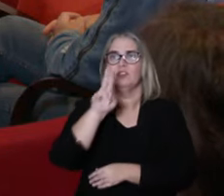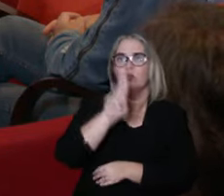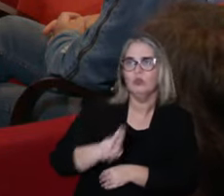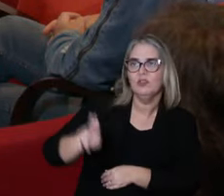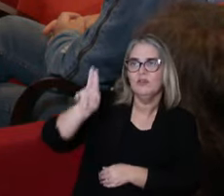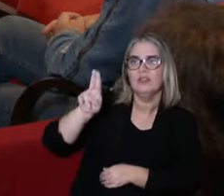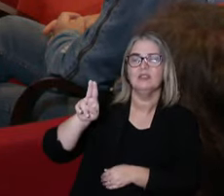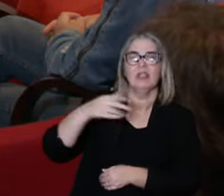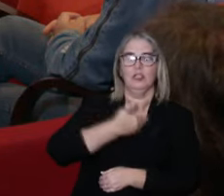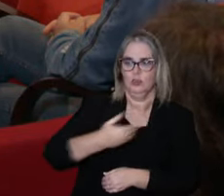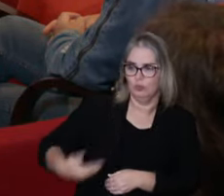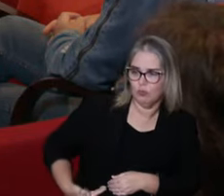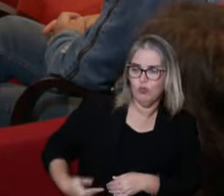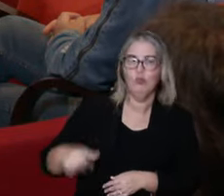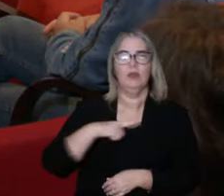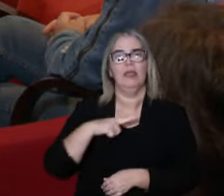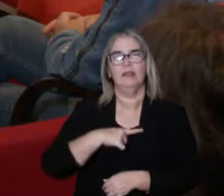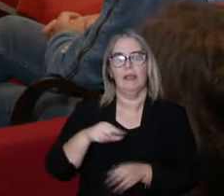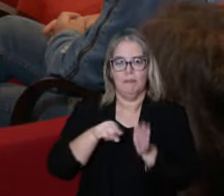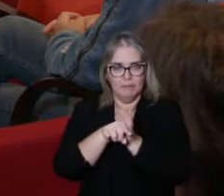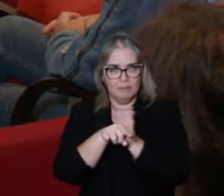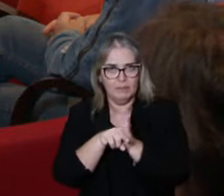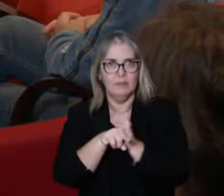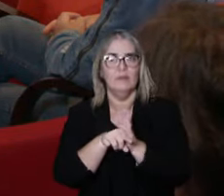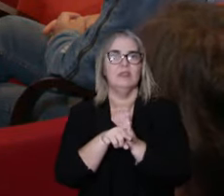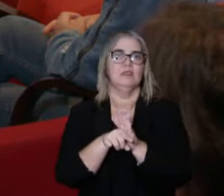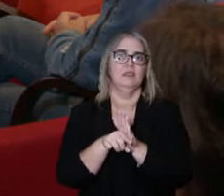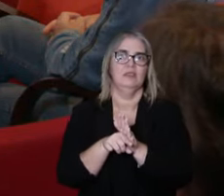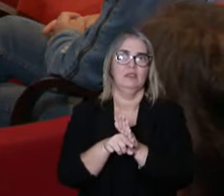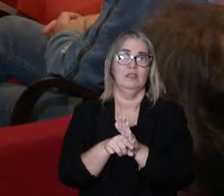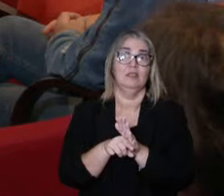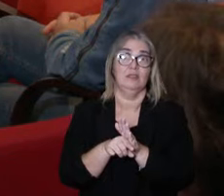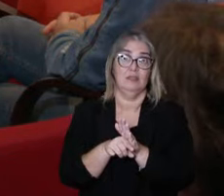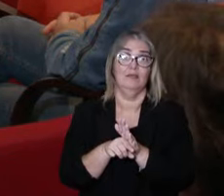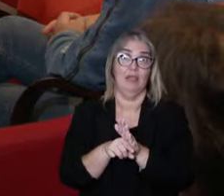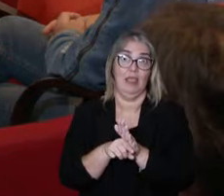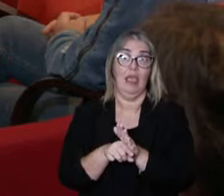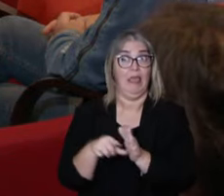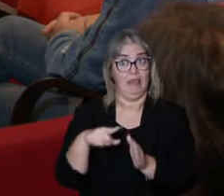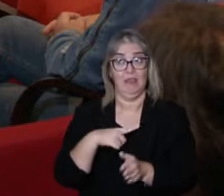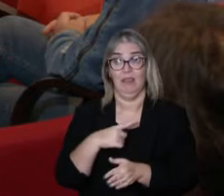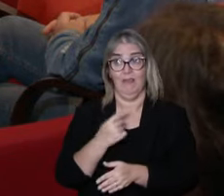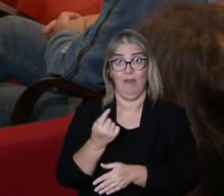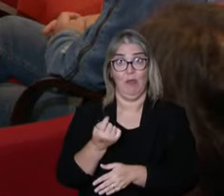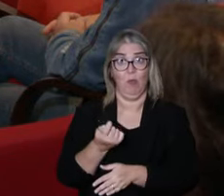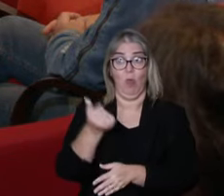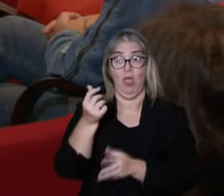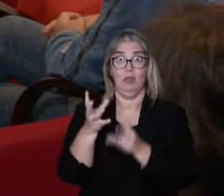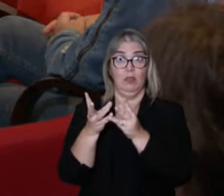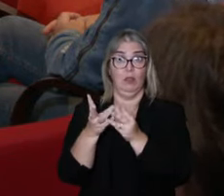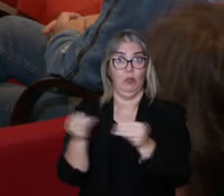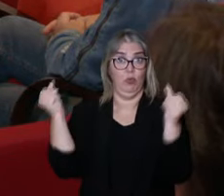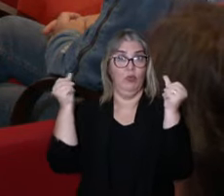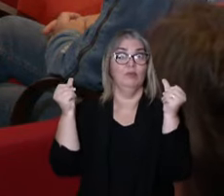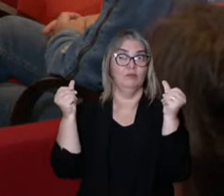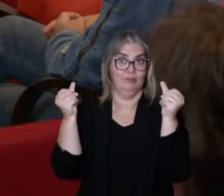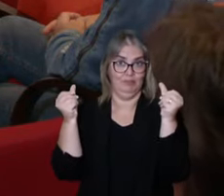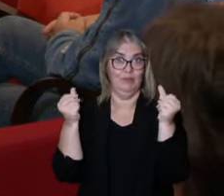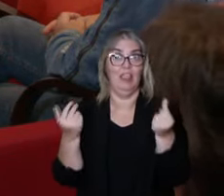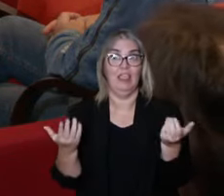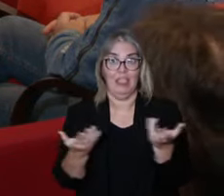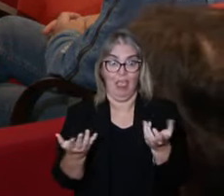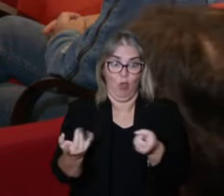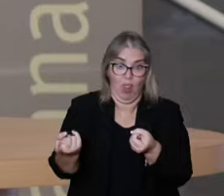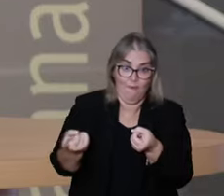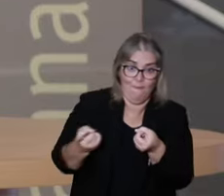And we know that we need public universities, we need research, everything that was almost destroyed in six years